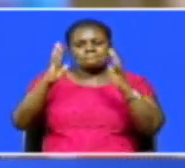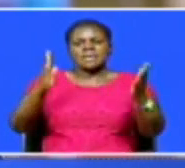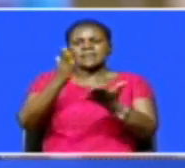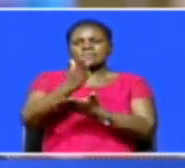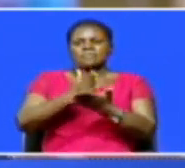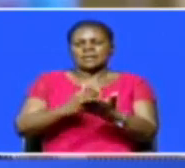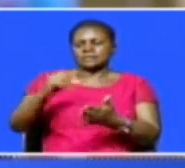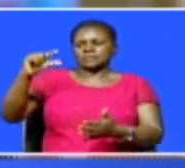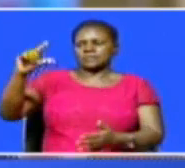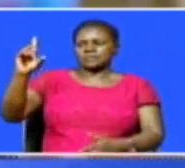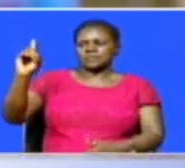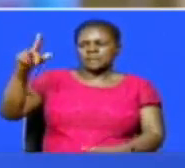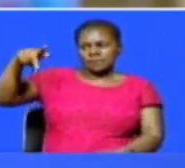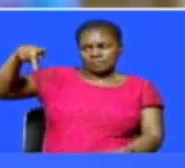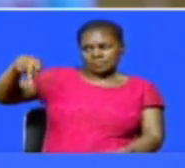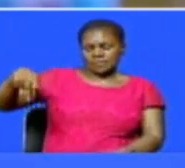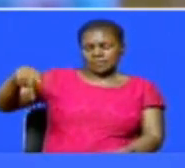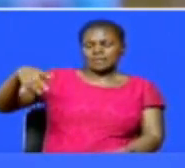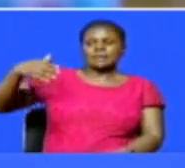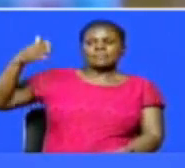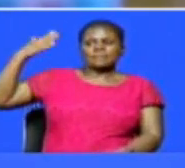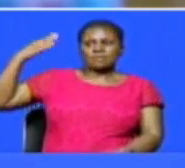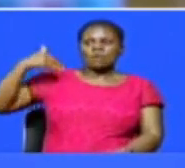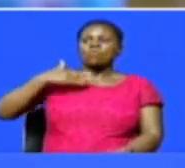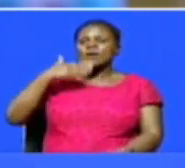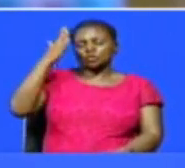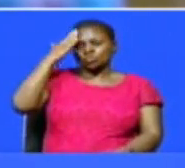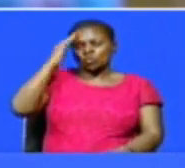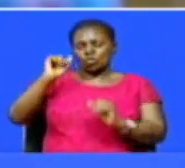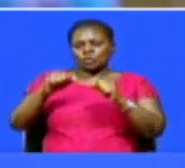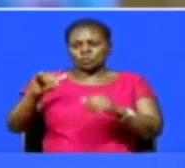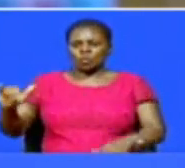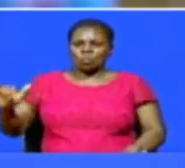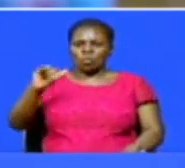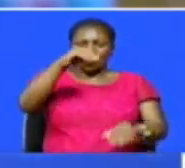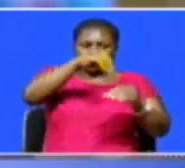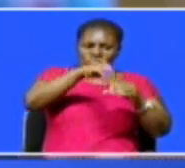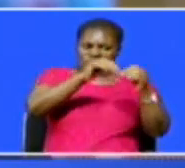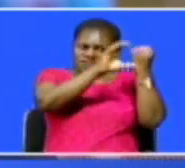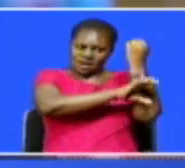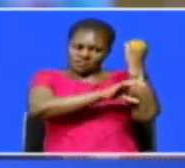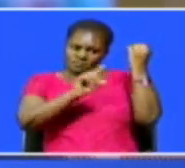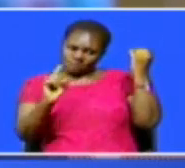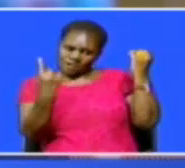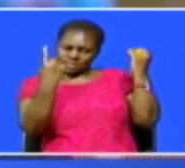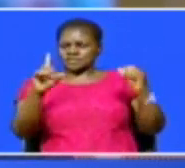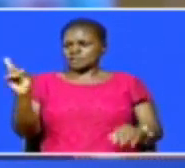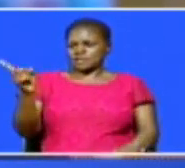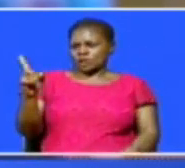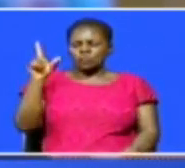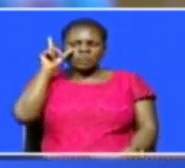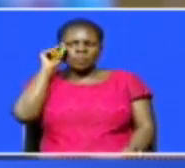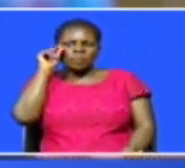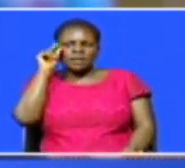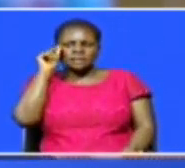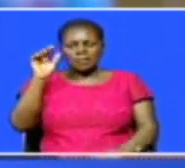to our GDP. And so initially we want to know whether we can fly within the country, Nairobi, Mbasa,